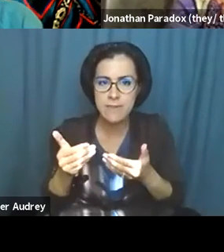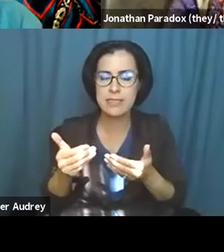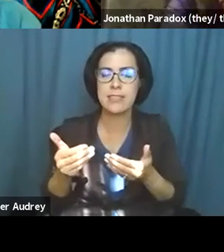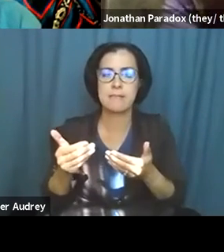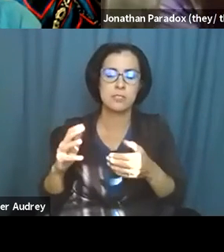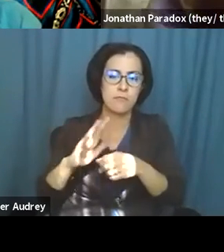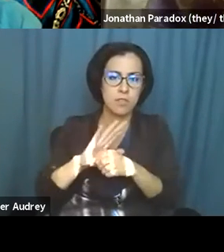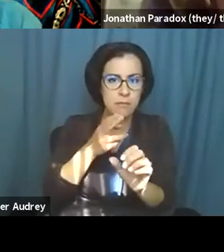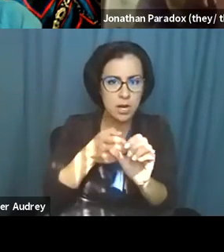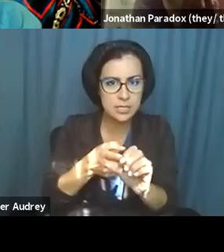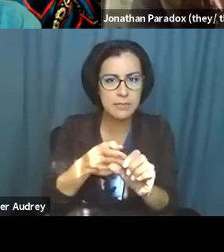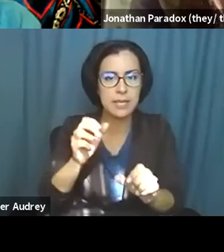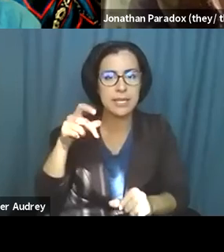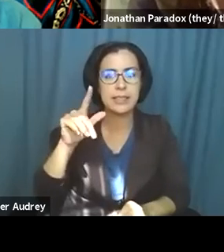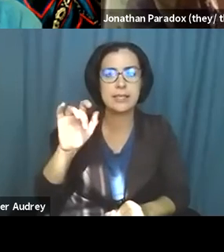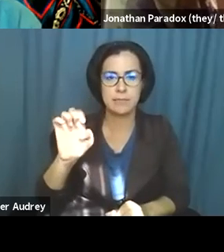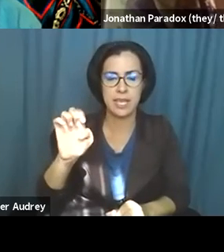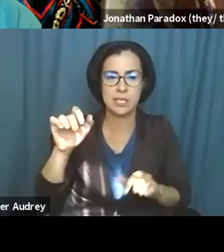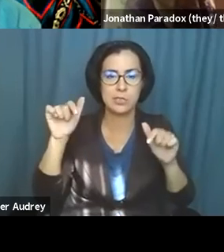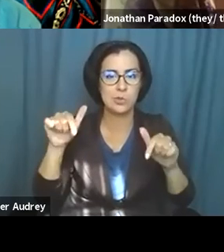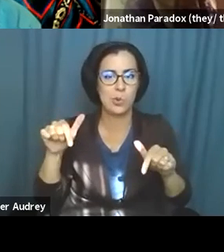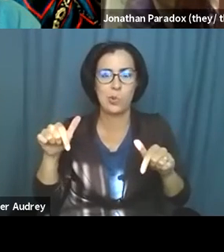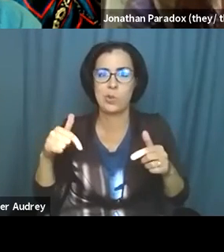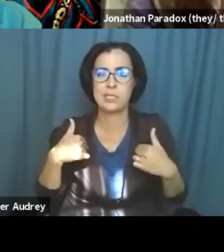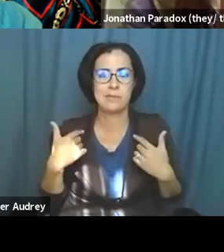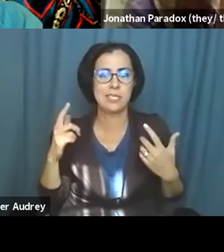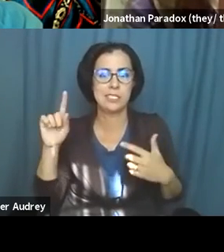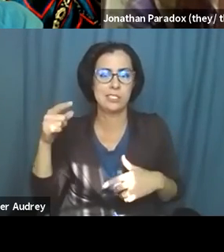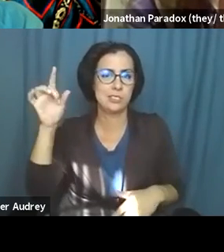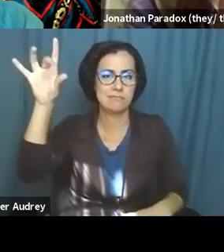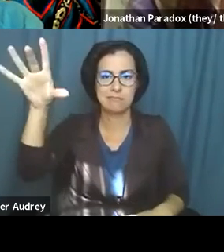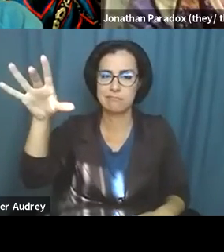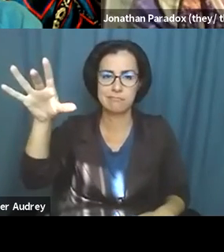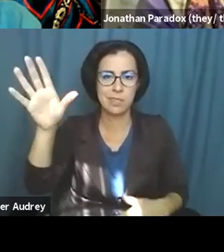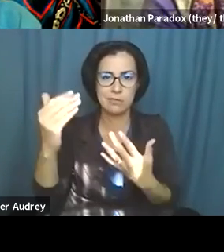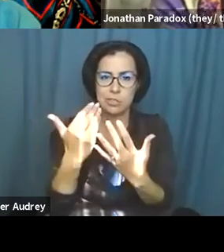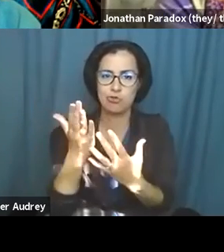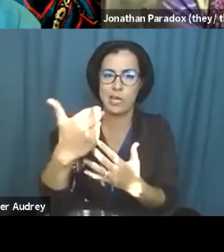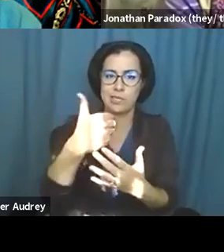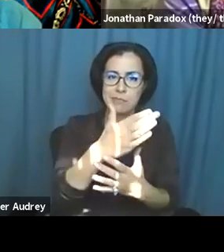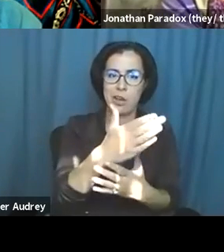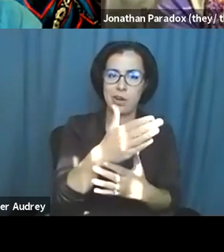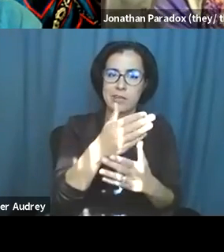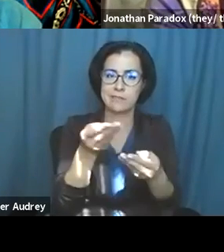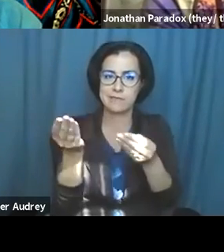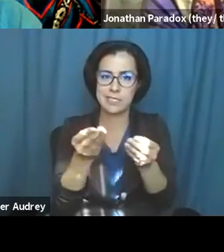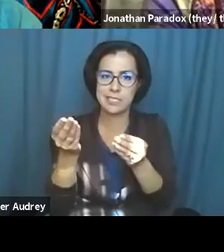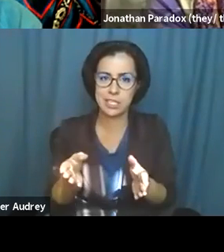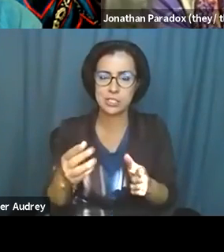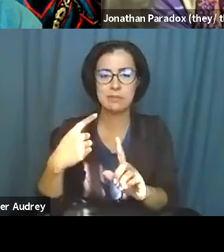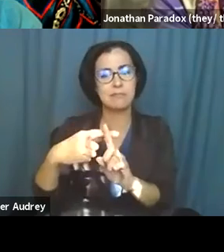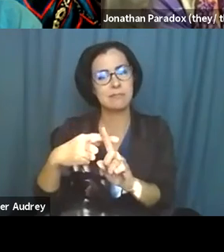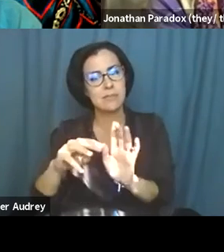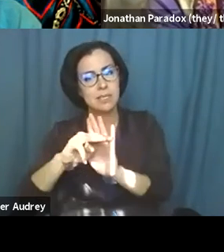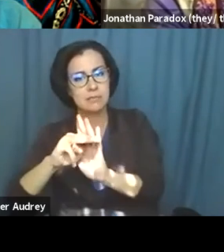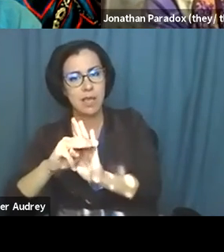participating in the space. So this is me doing just, again, a little piece of transparent facilitation, but also modeling for our